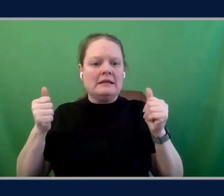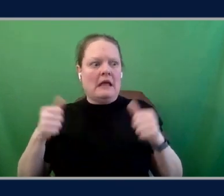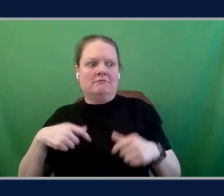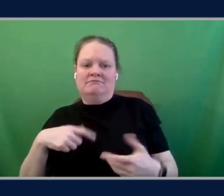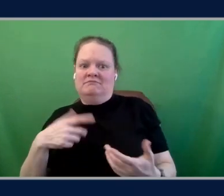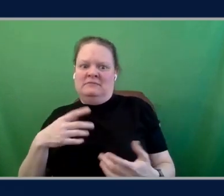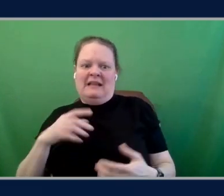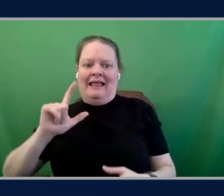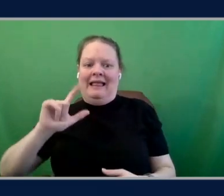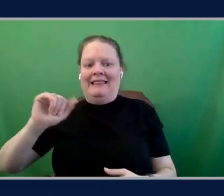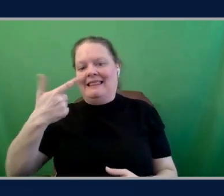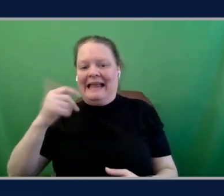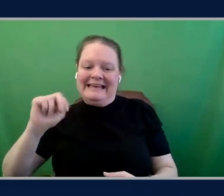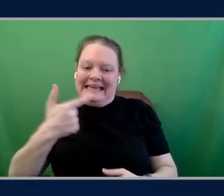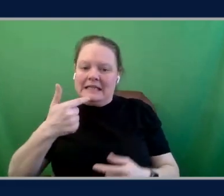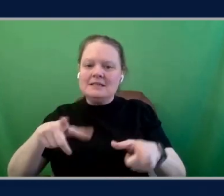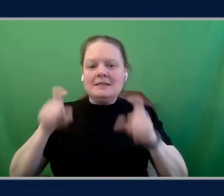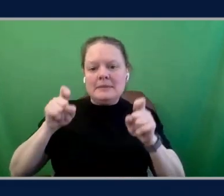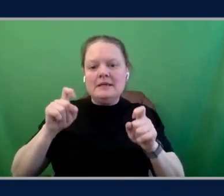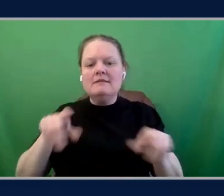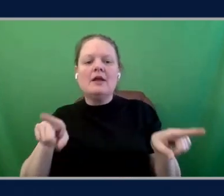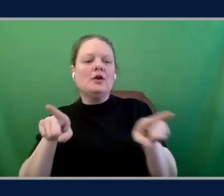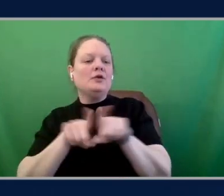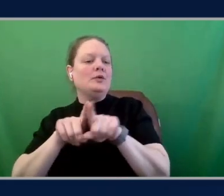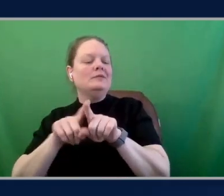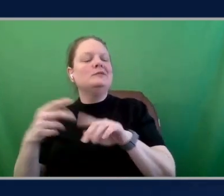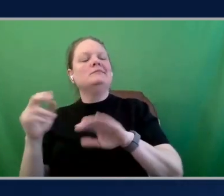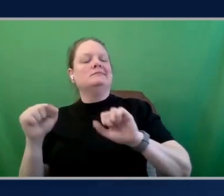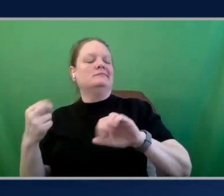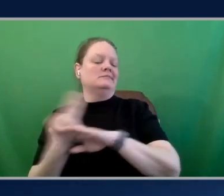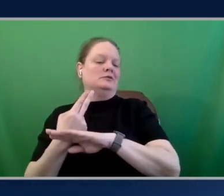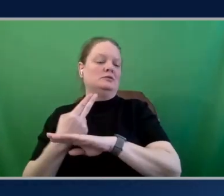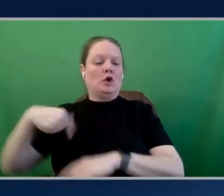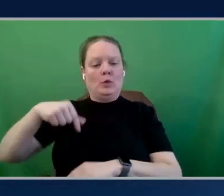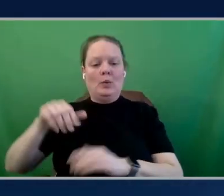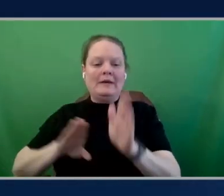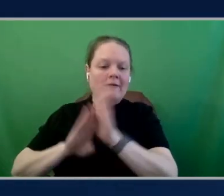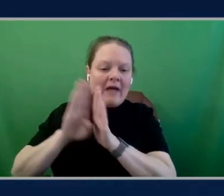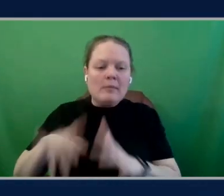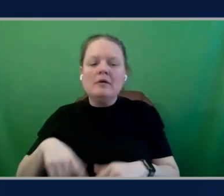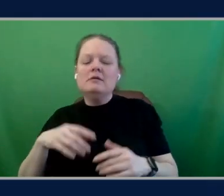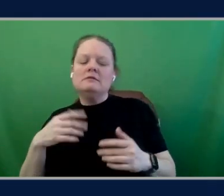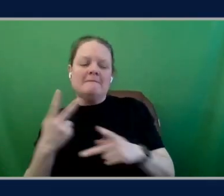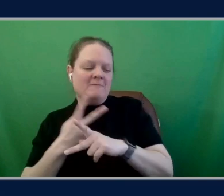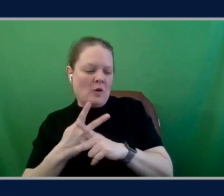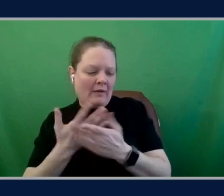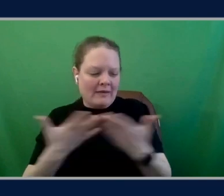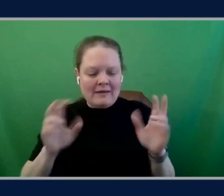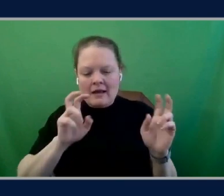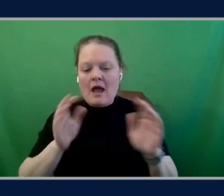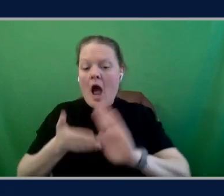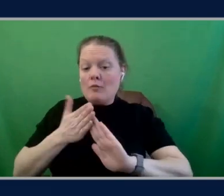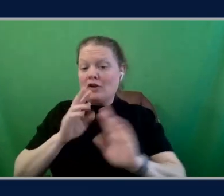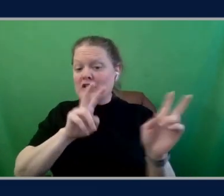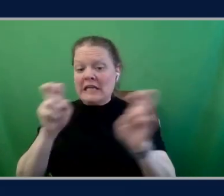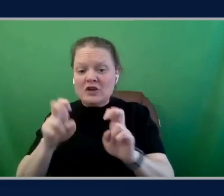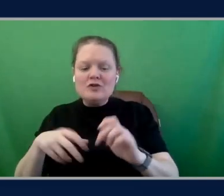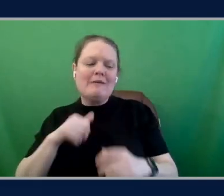ways you're going to use Q developer to diagnose and troubleshoot things like operational issues and inefficiencies and so forth.